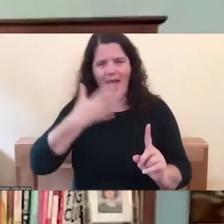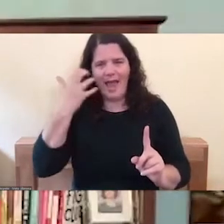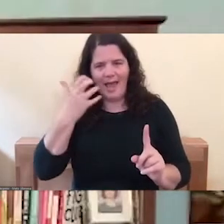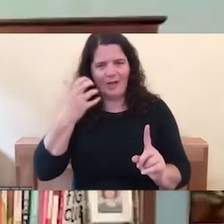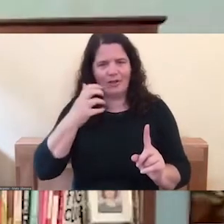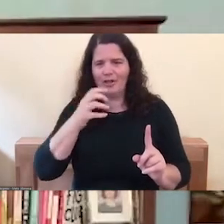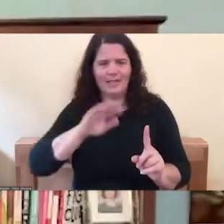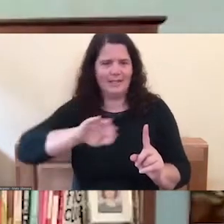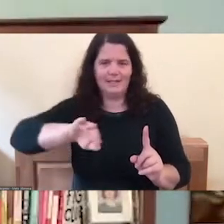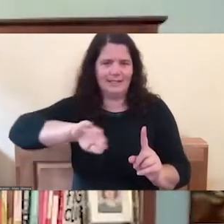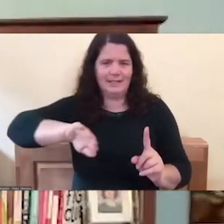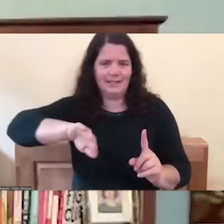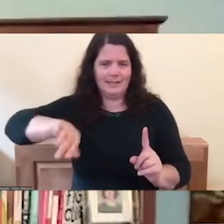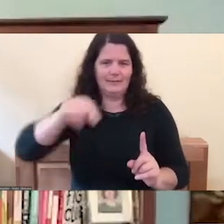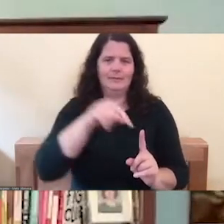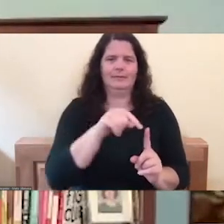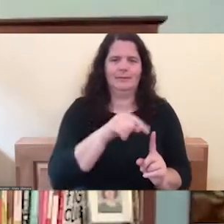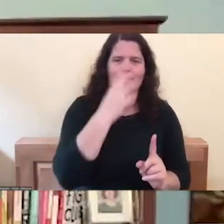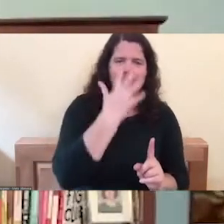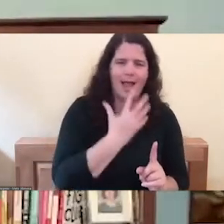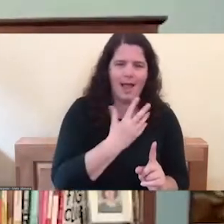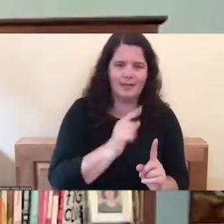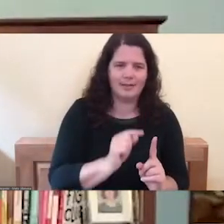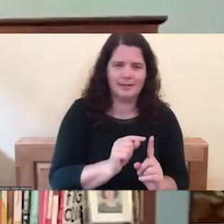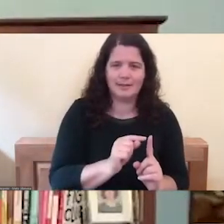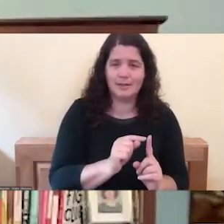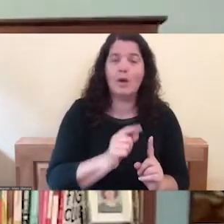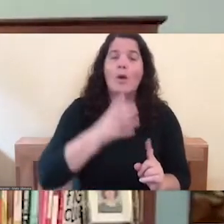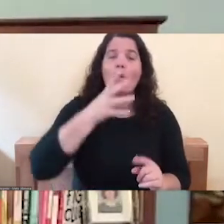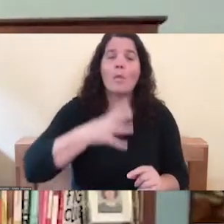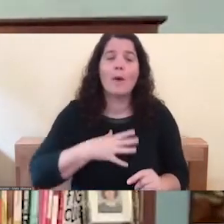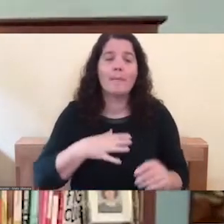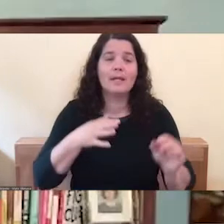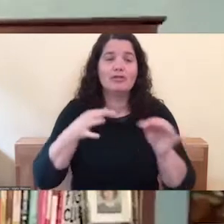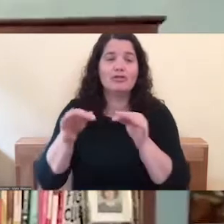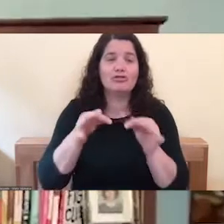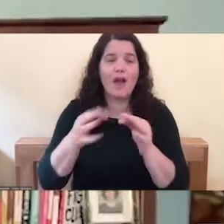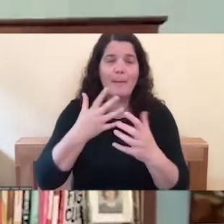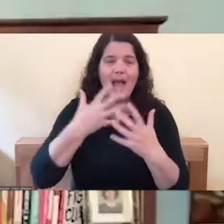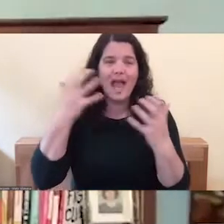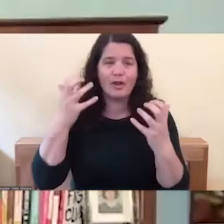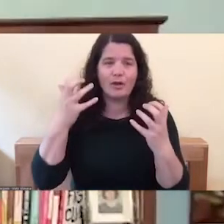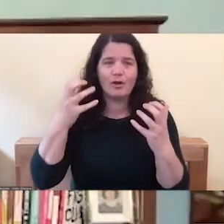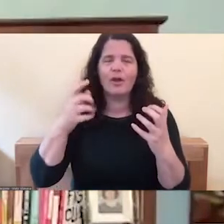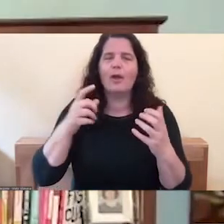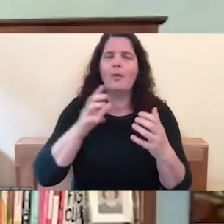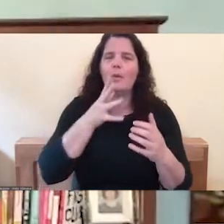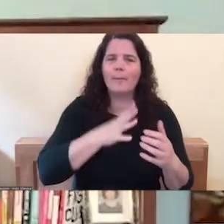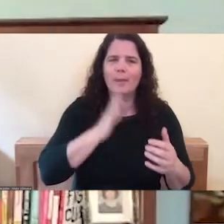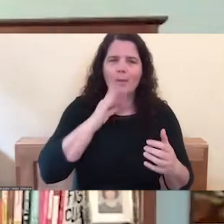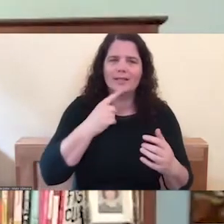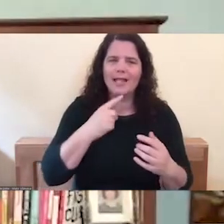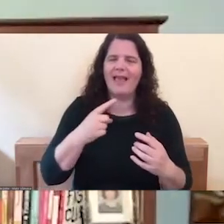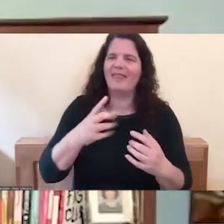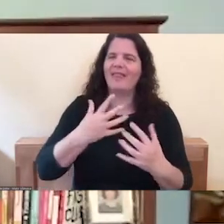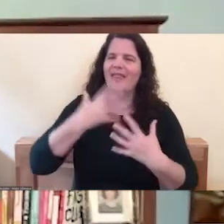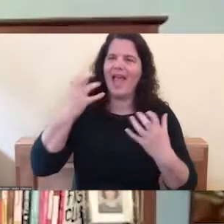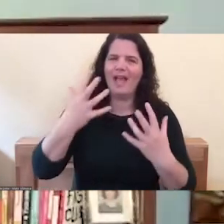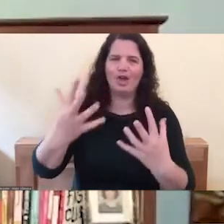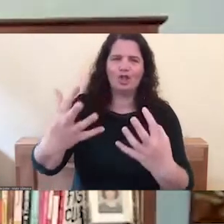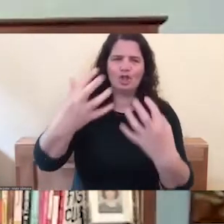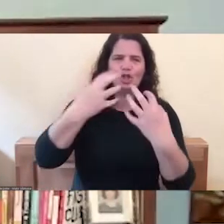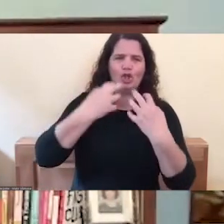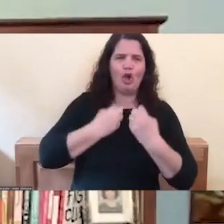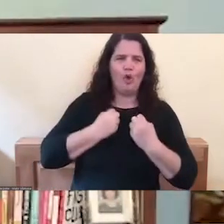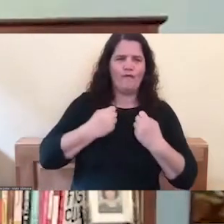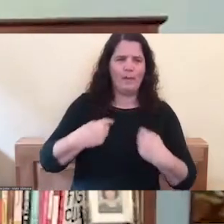this foreign thing. So when women describe their anger, they talk about being taken over by anger. It's because they don't own it. They don't